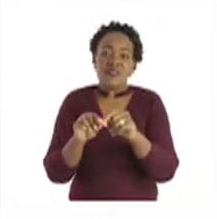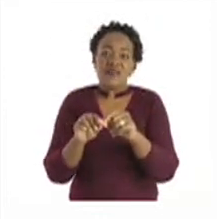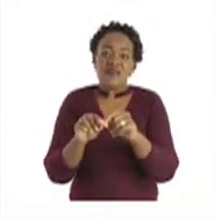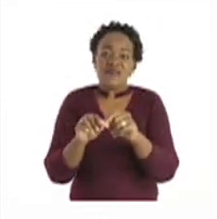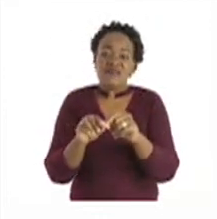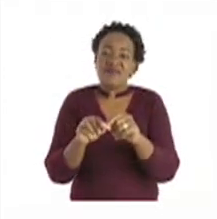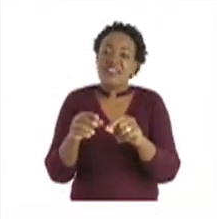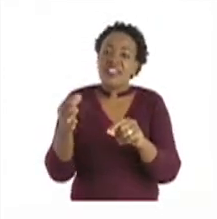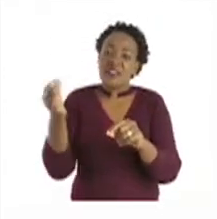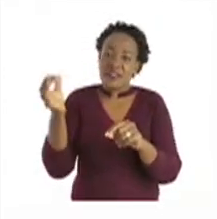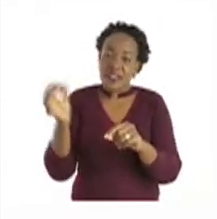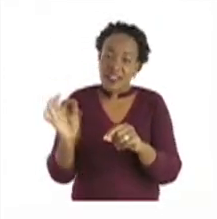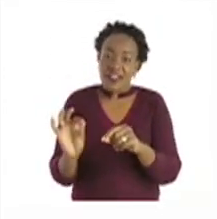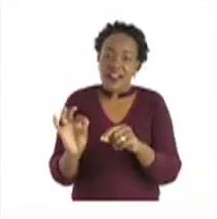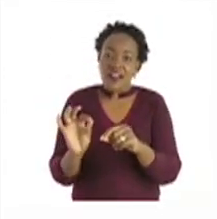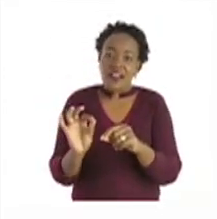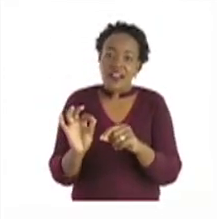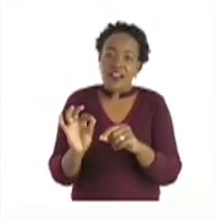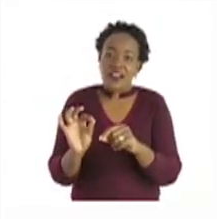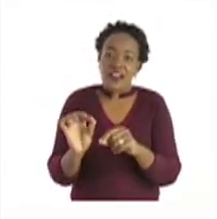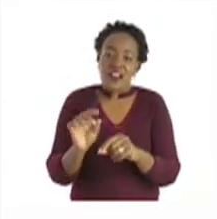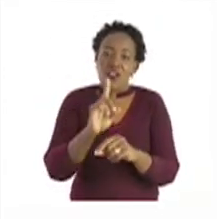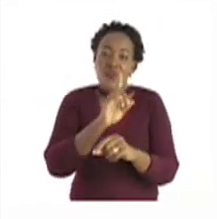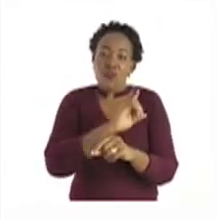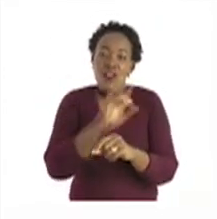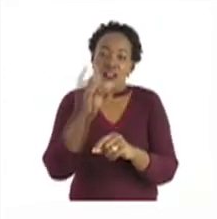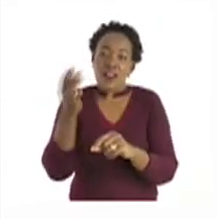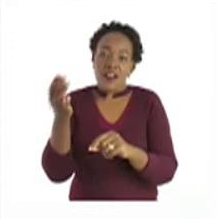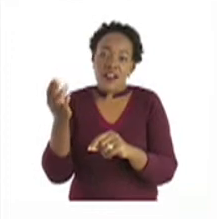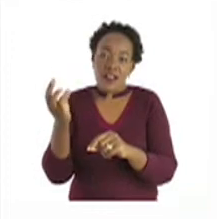have 9. We have 13.